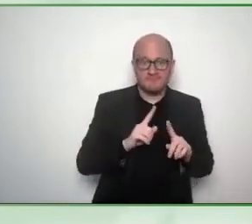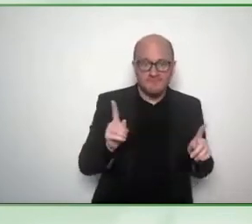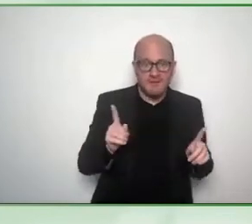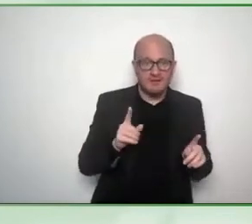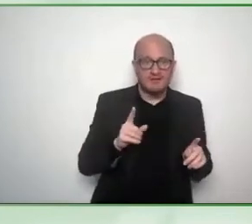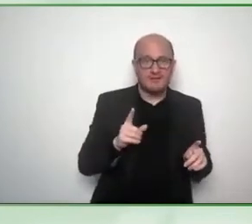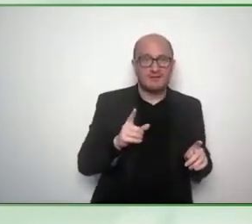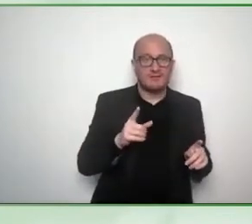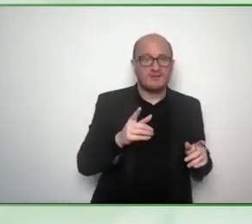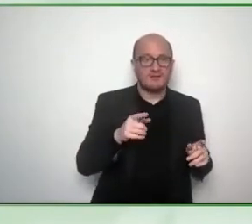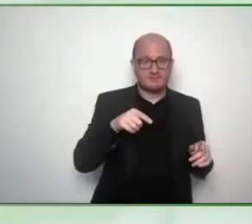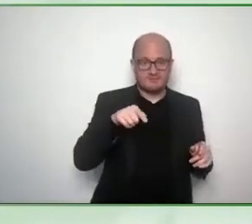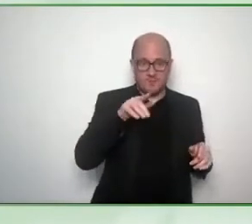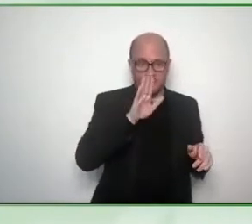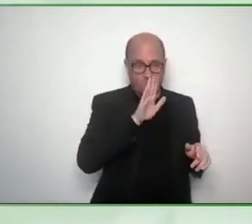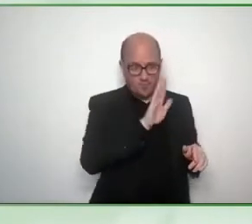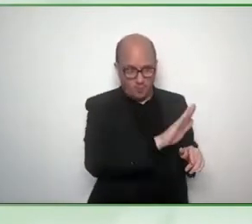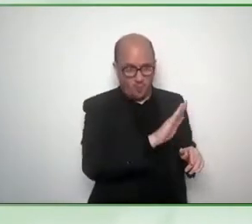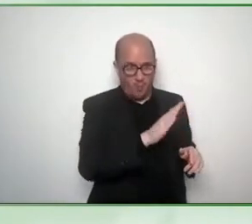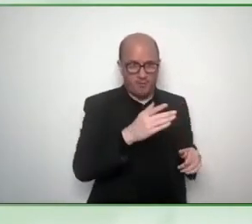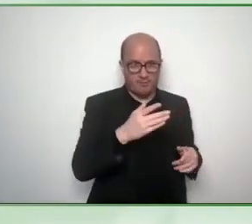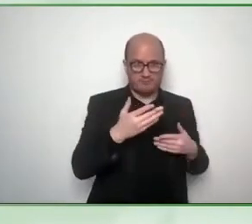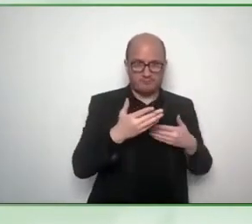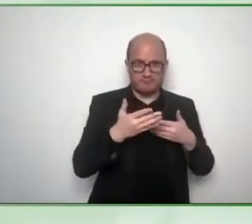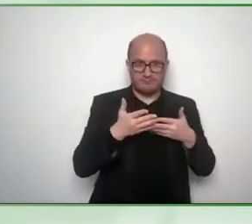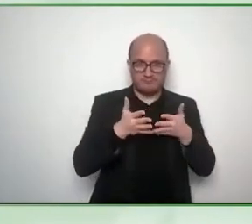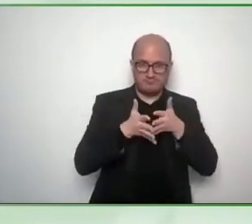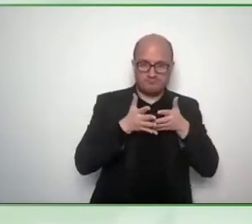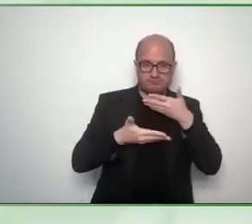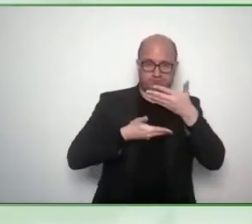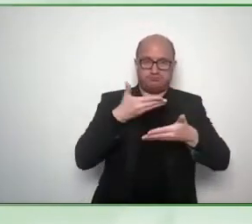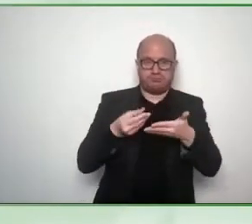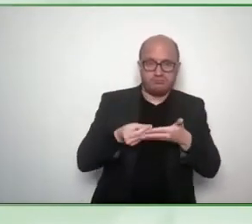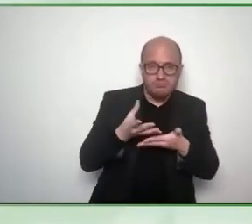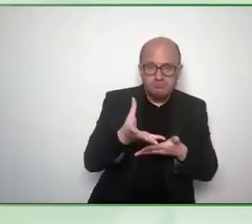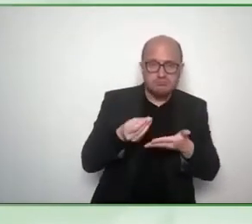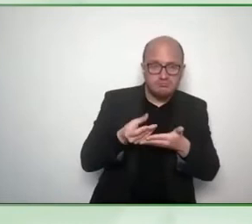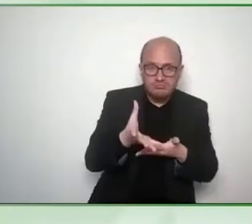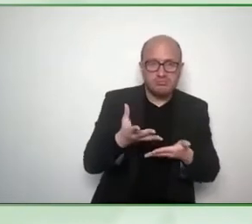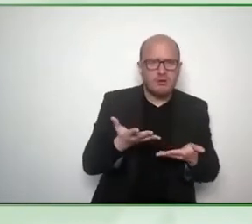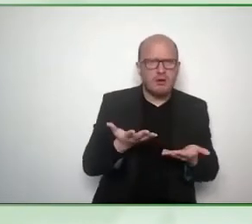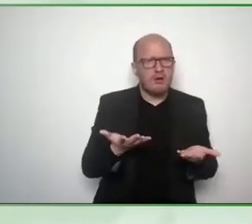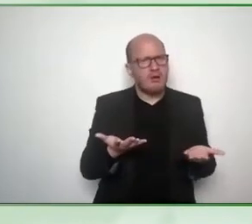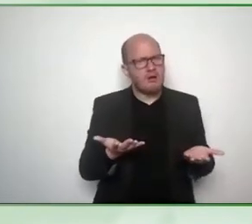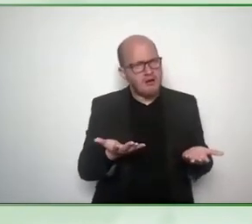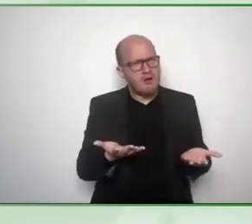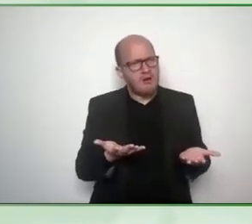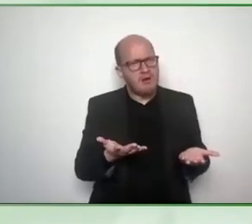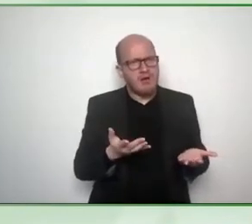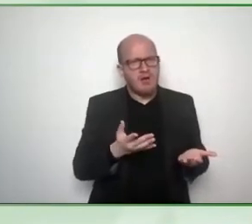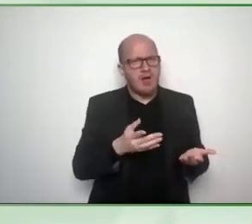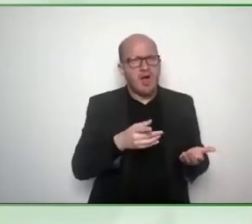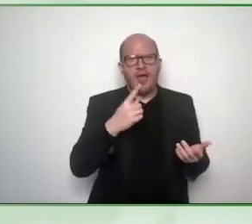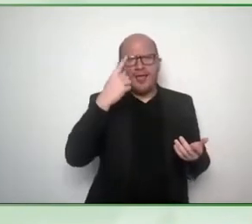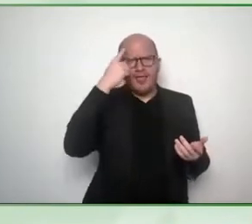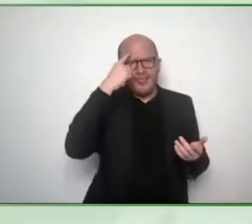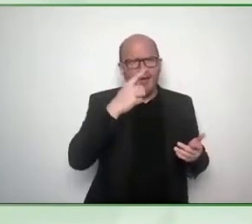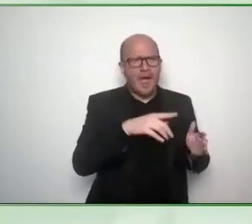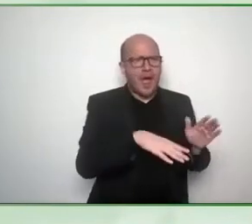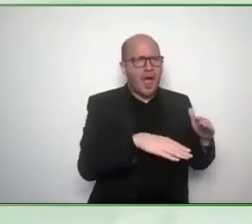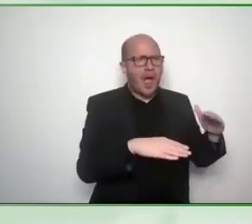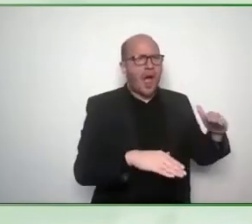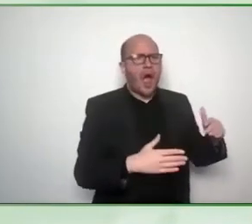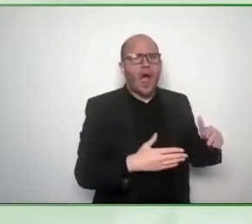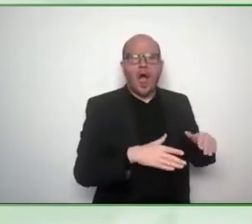it's maybe it starts because of this community's needs but then we have seen many times like in this pandemic uh with the